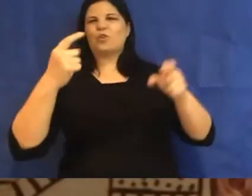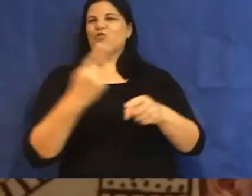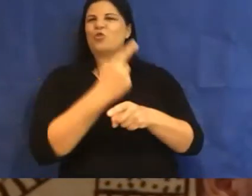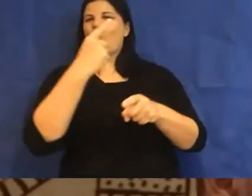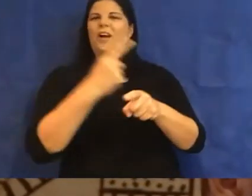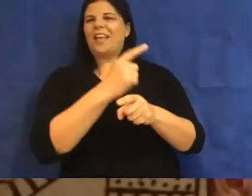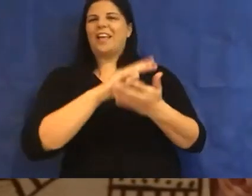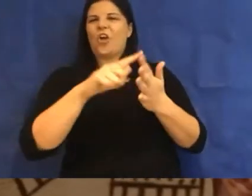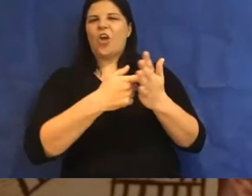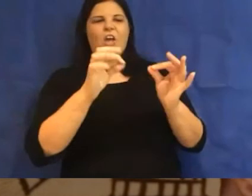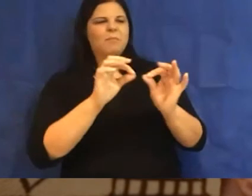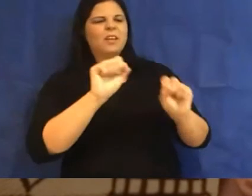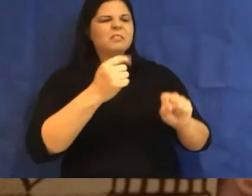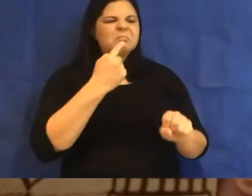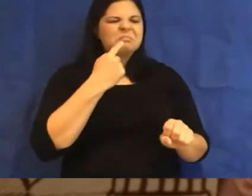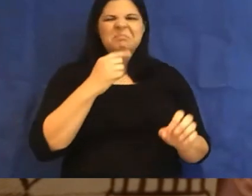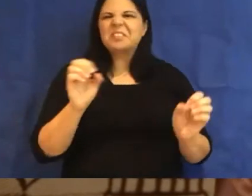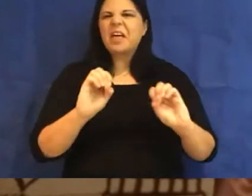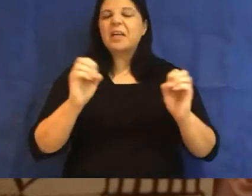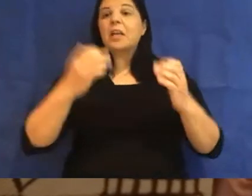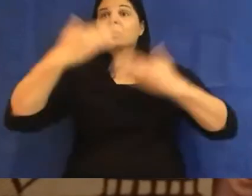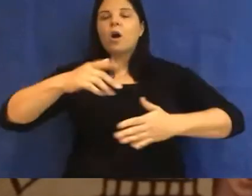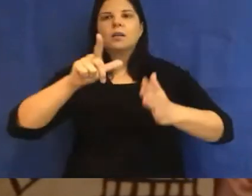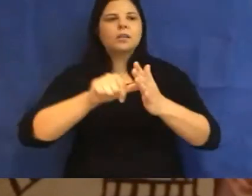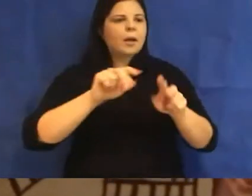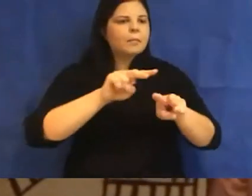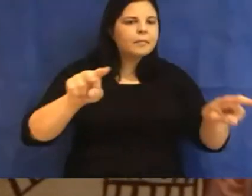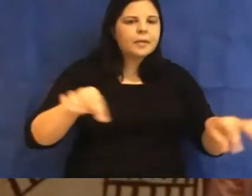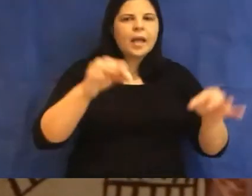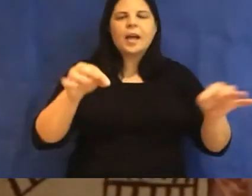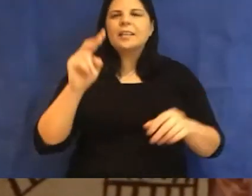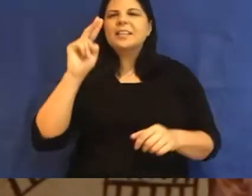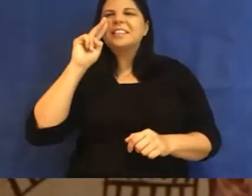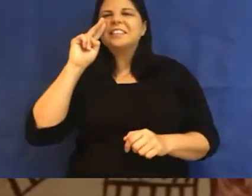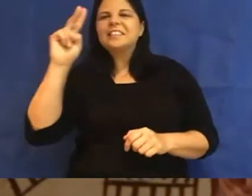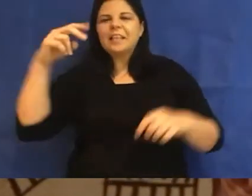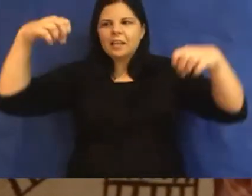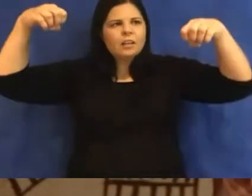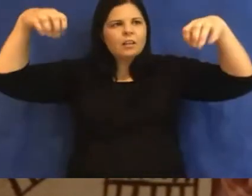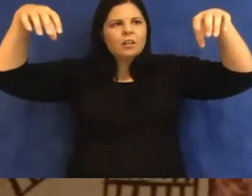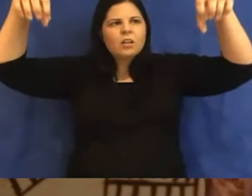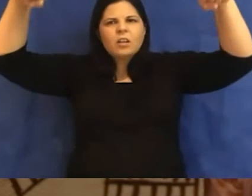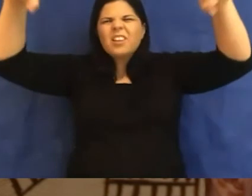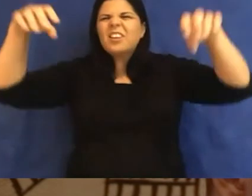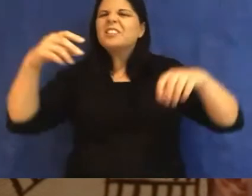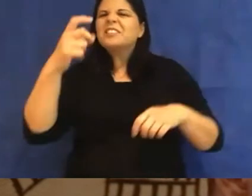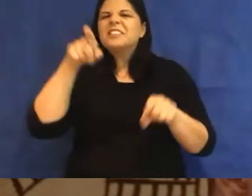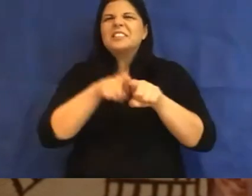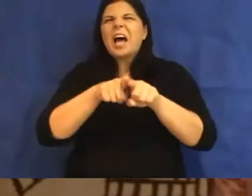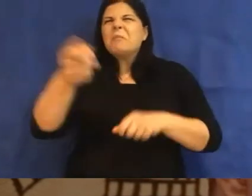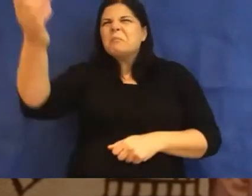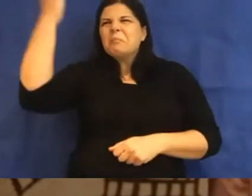Nighttime in the garden, you observe minute LEDs like Victorian-era street lamps, an east end of